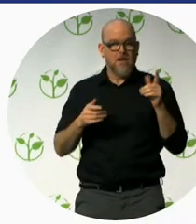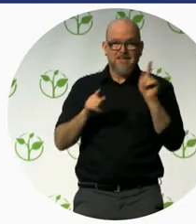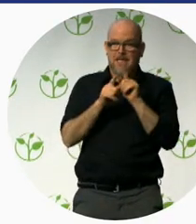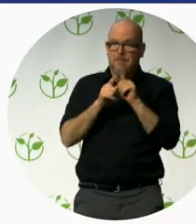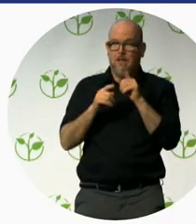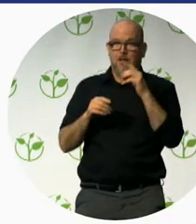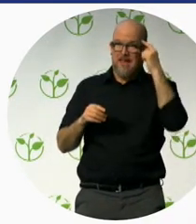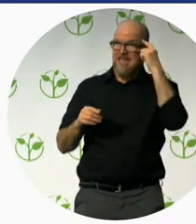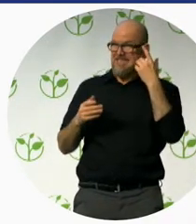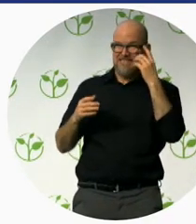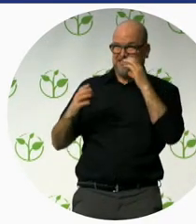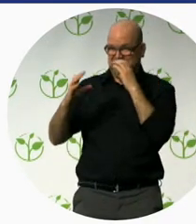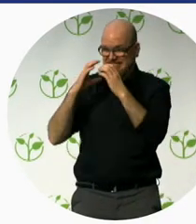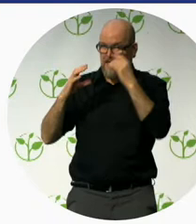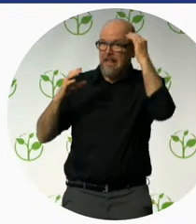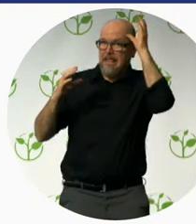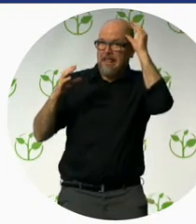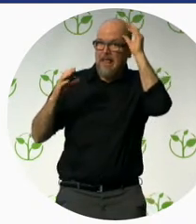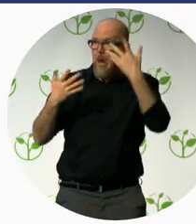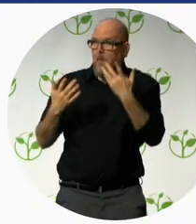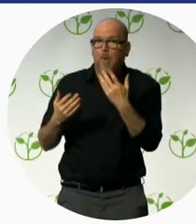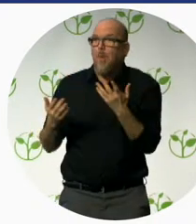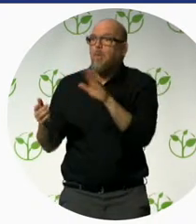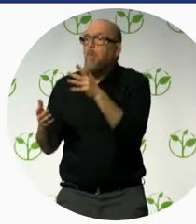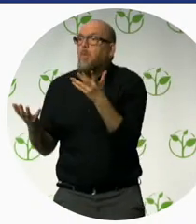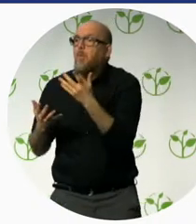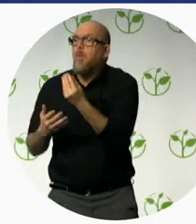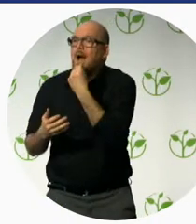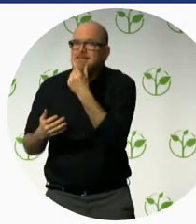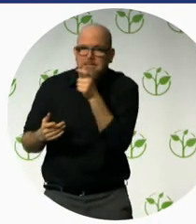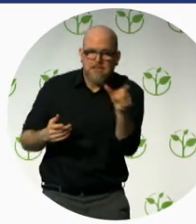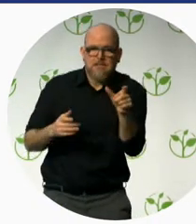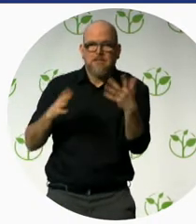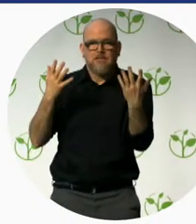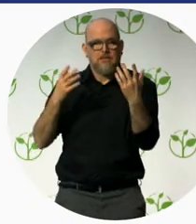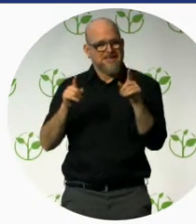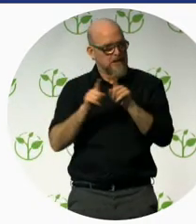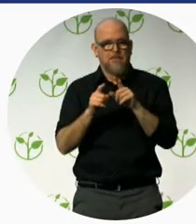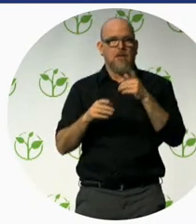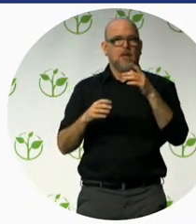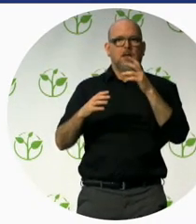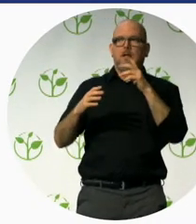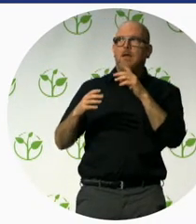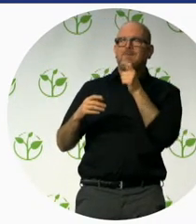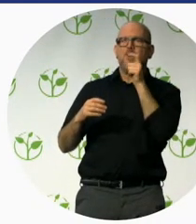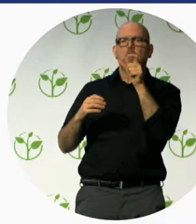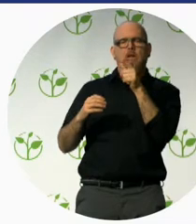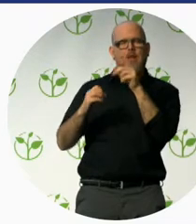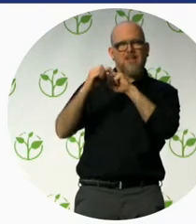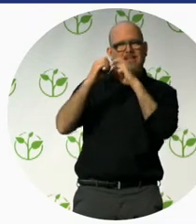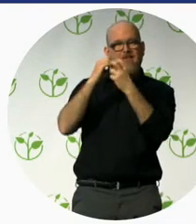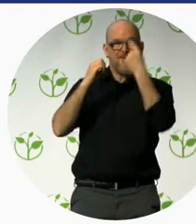dinner. So, we are talking again with tourism for all. It's true.